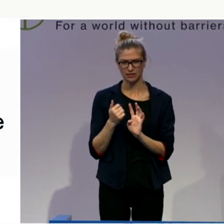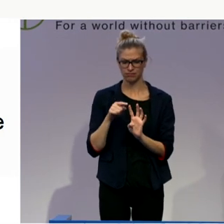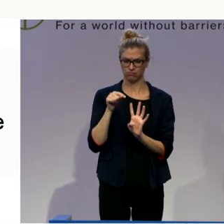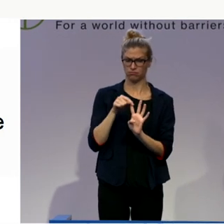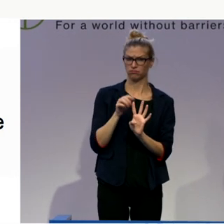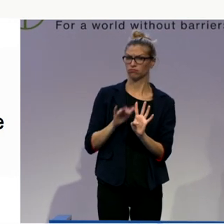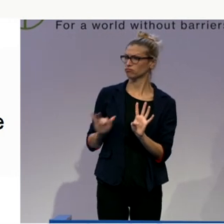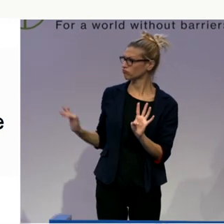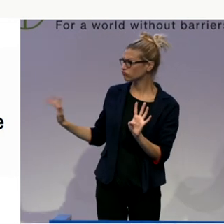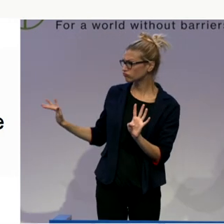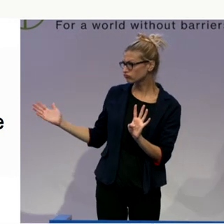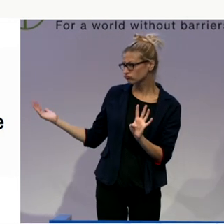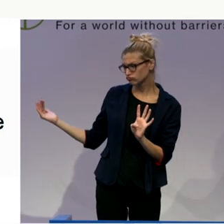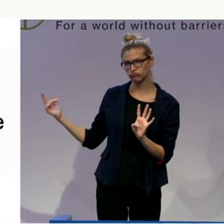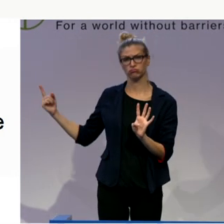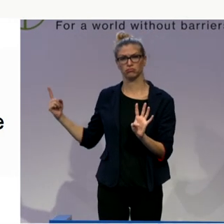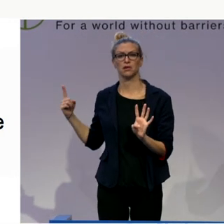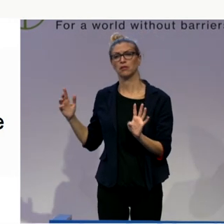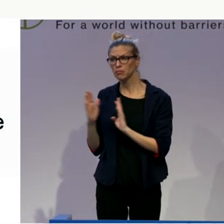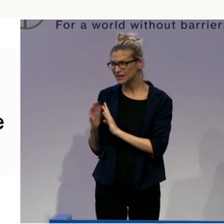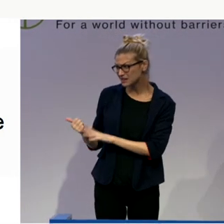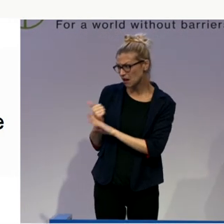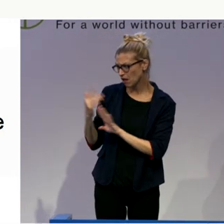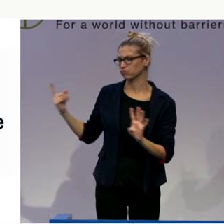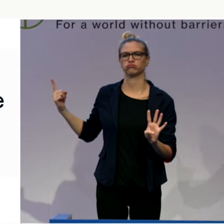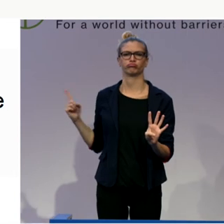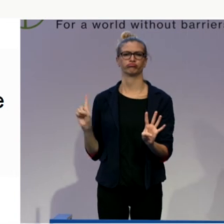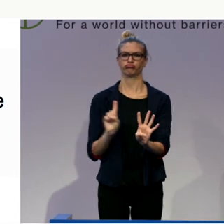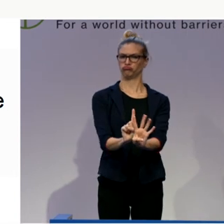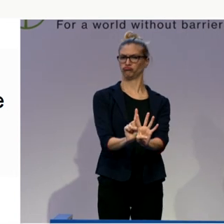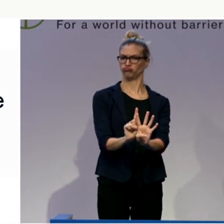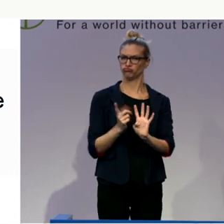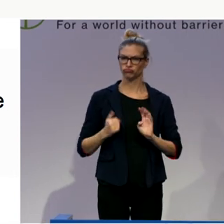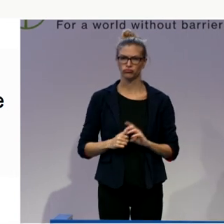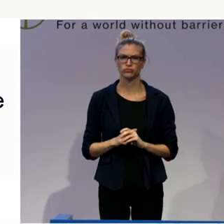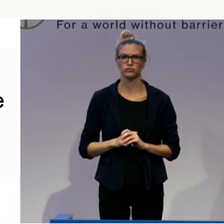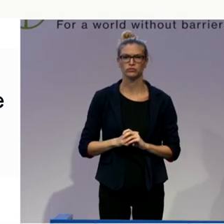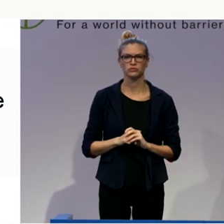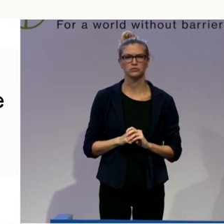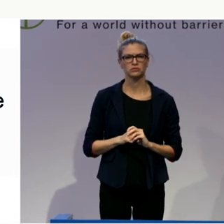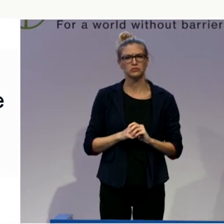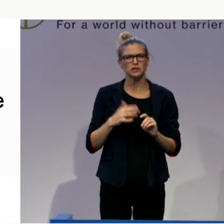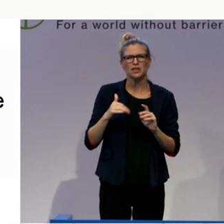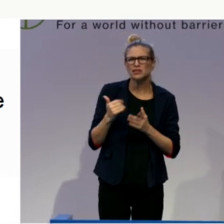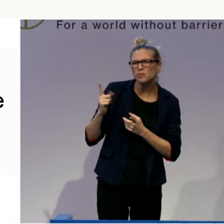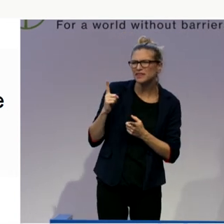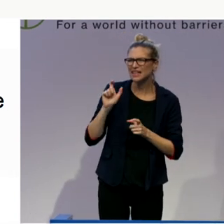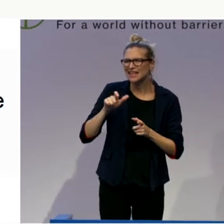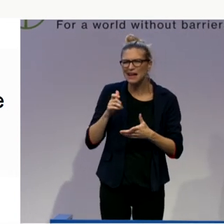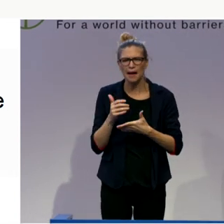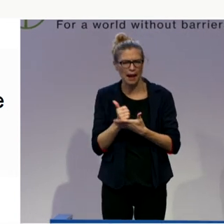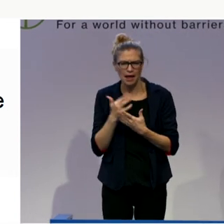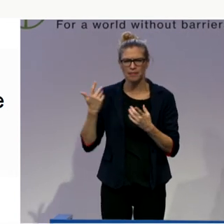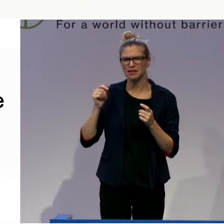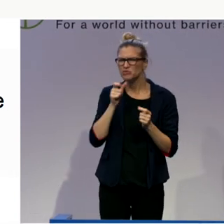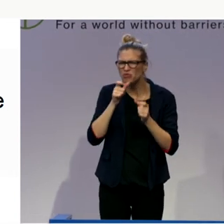his personal assistant to do something, and to give him some comments or